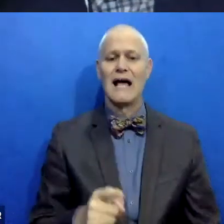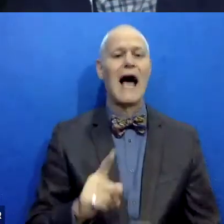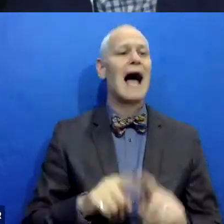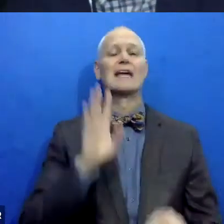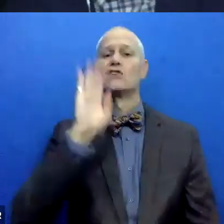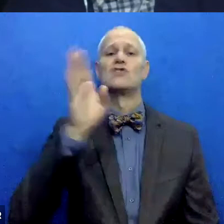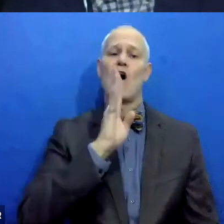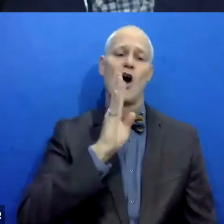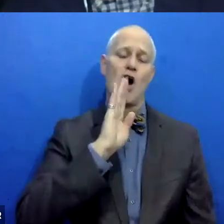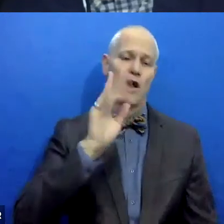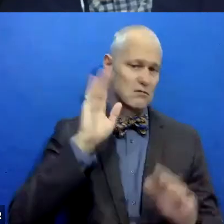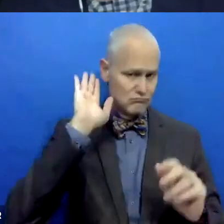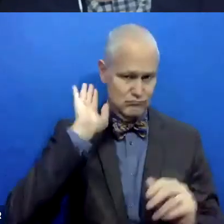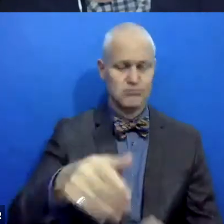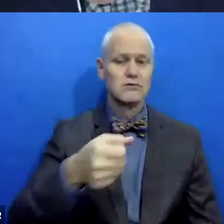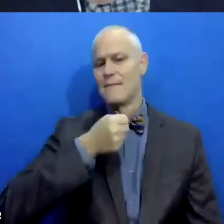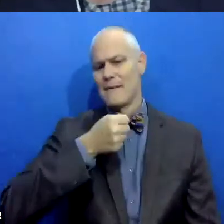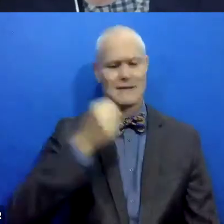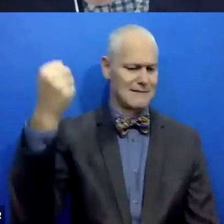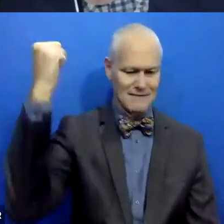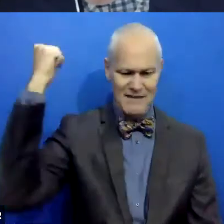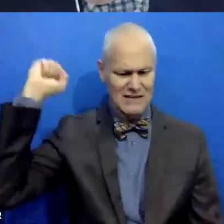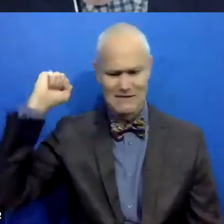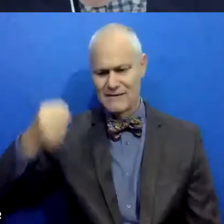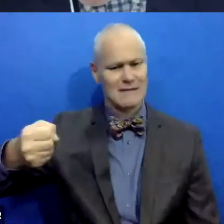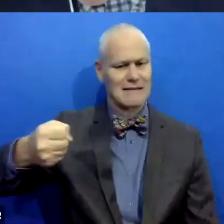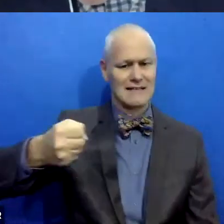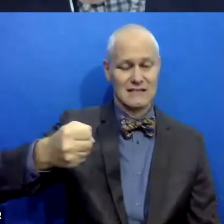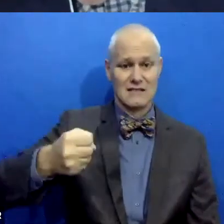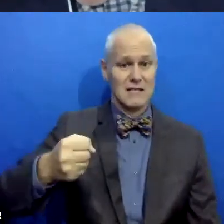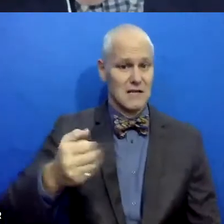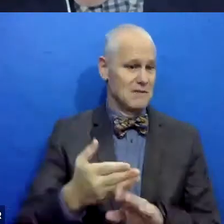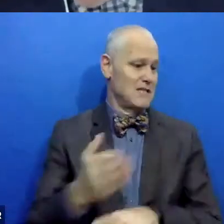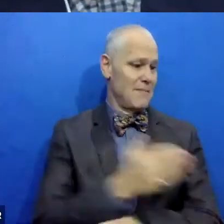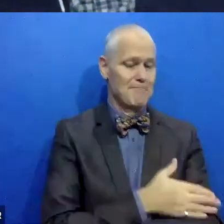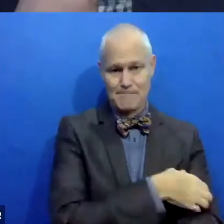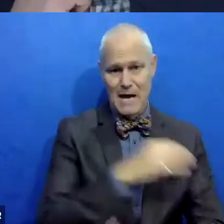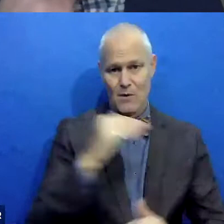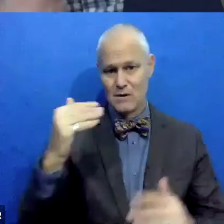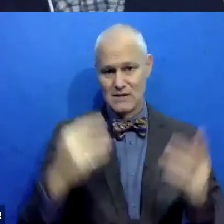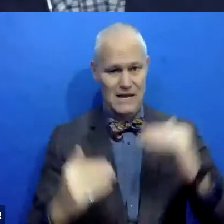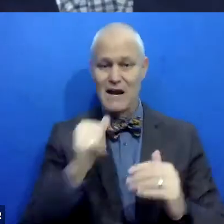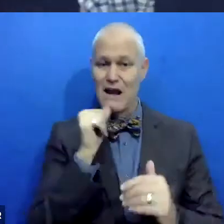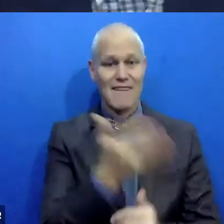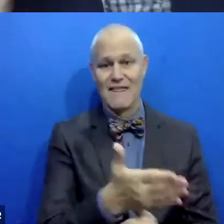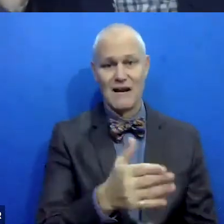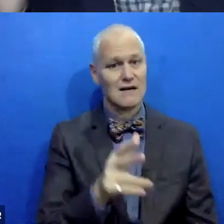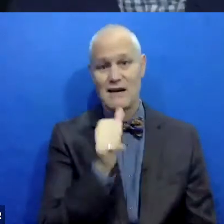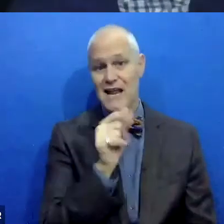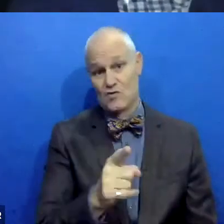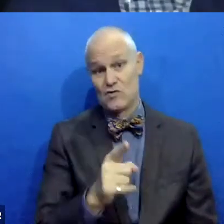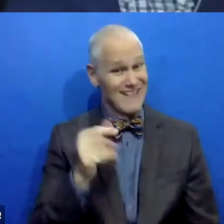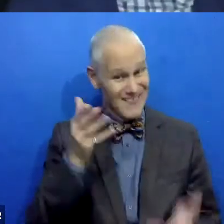opportunity to speak doesn't mean that the, all the preexisting power dynamics that exist in that relationship are not in the room.